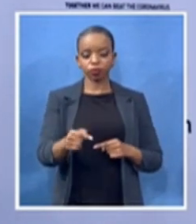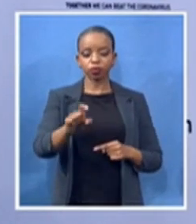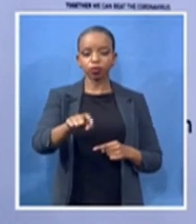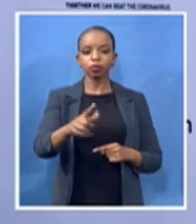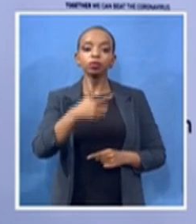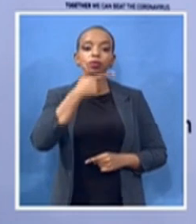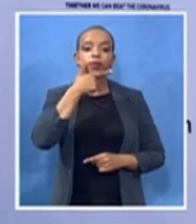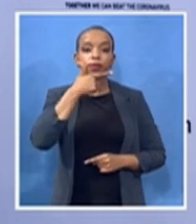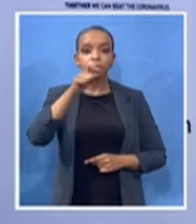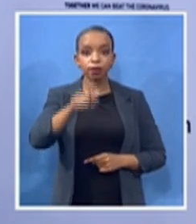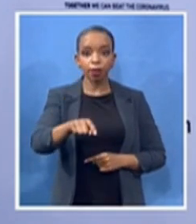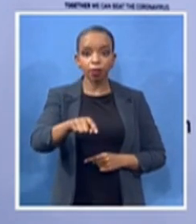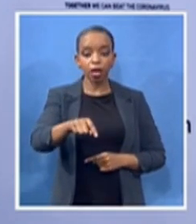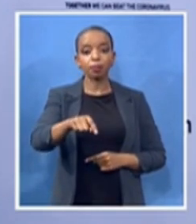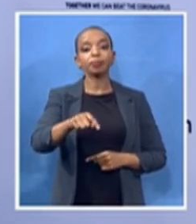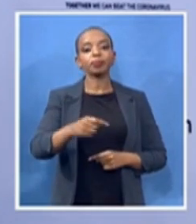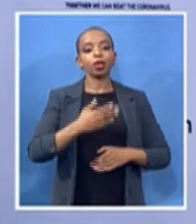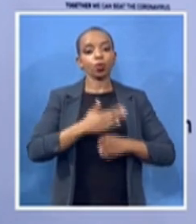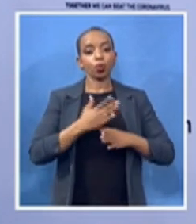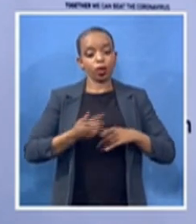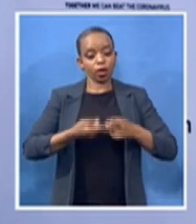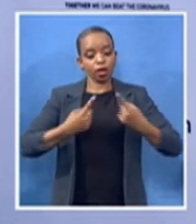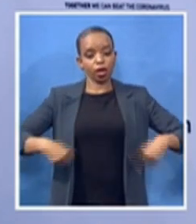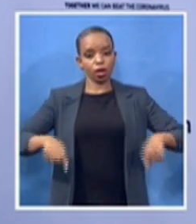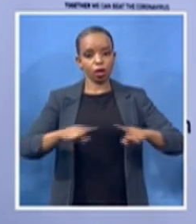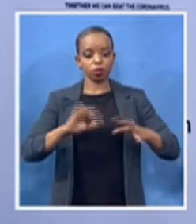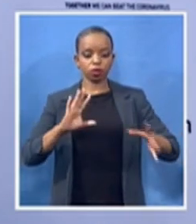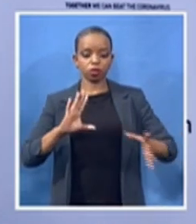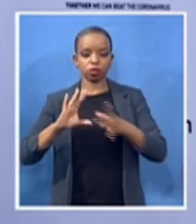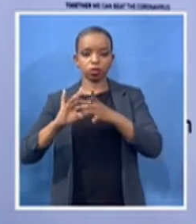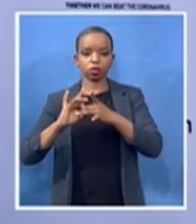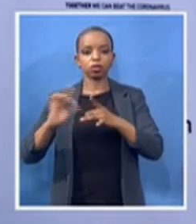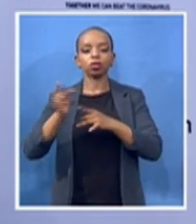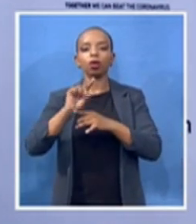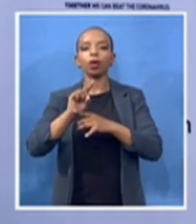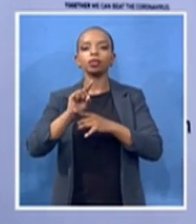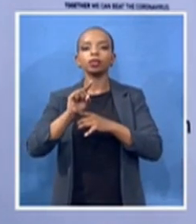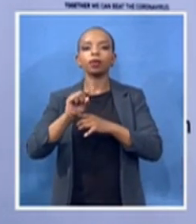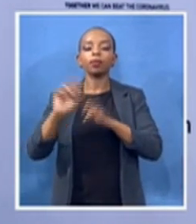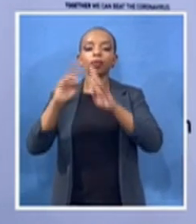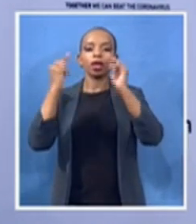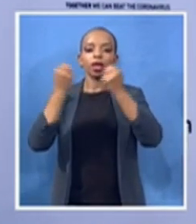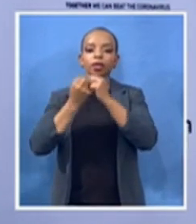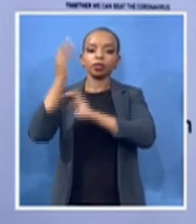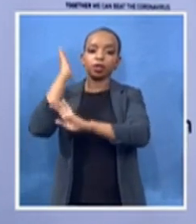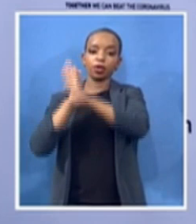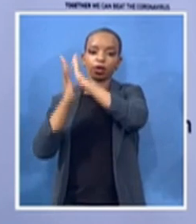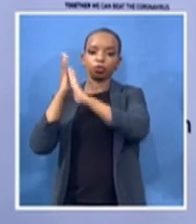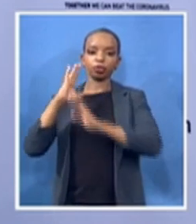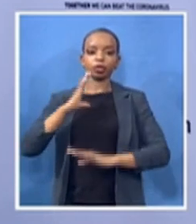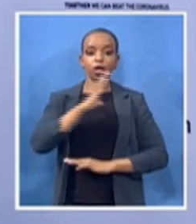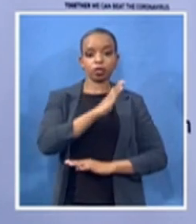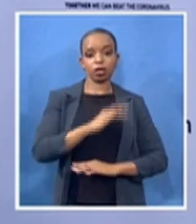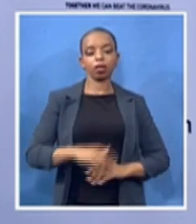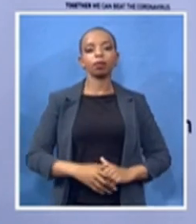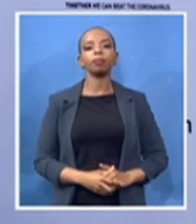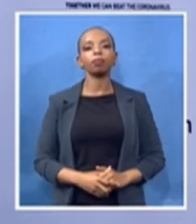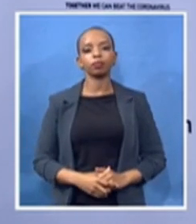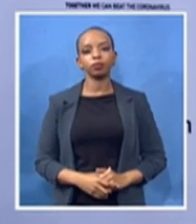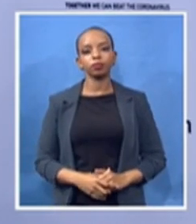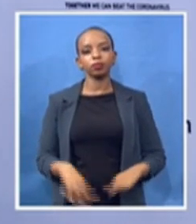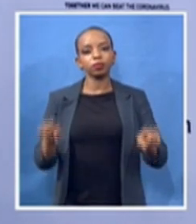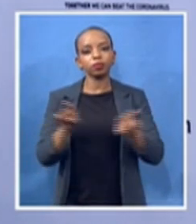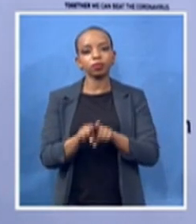with also of our another great partner nozala trust as we play our part in defeating the impact of covet